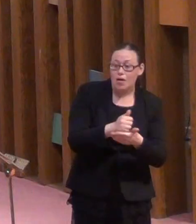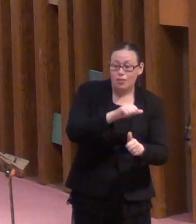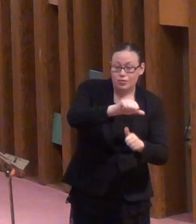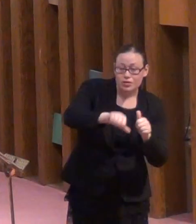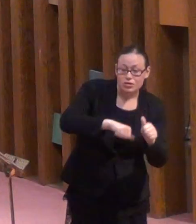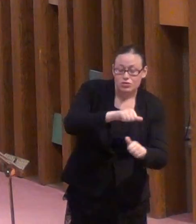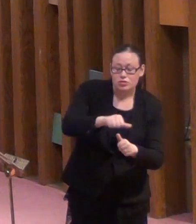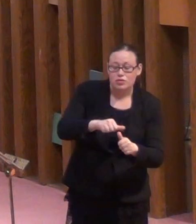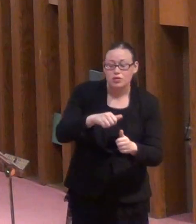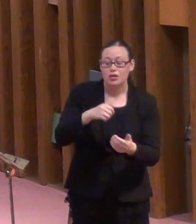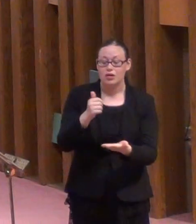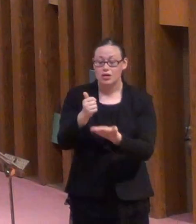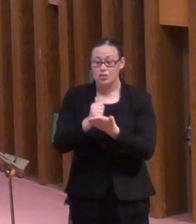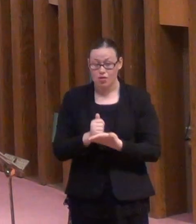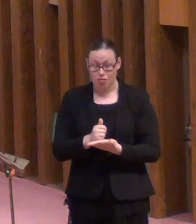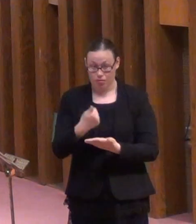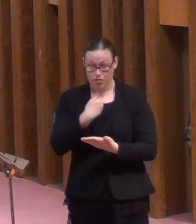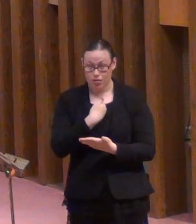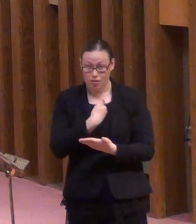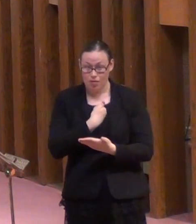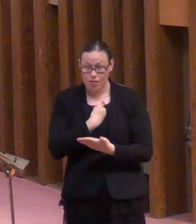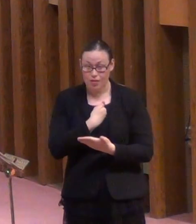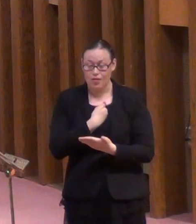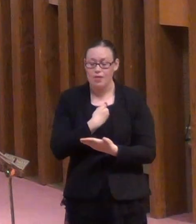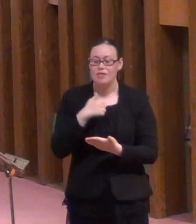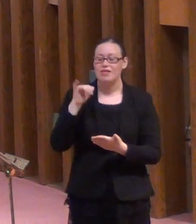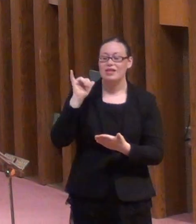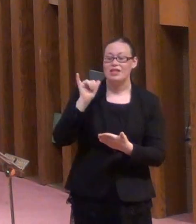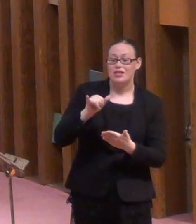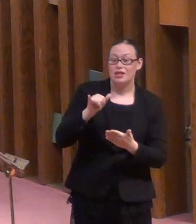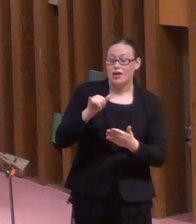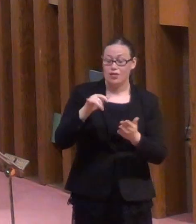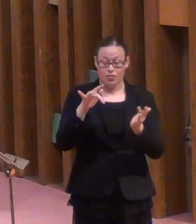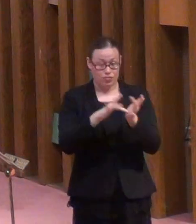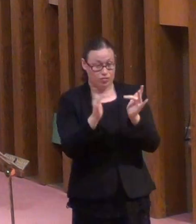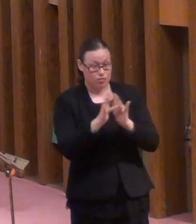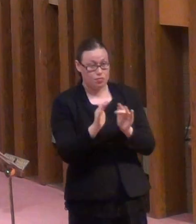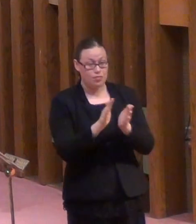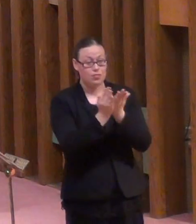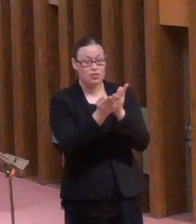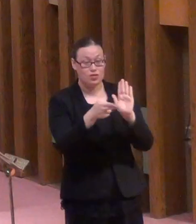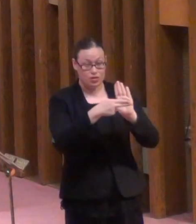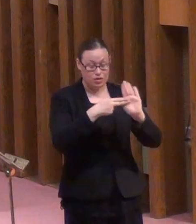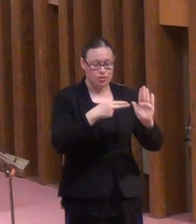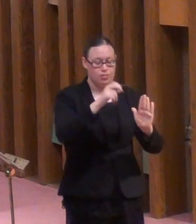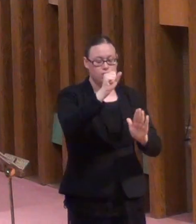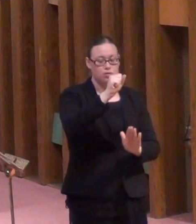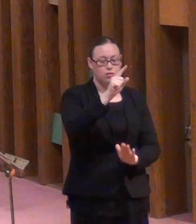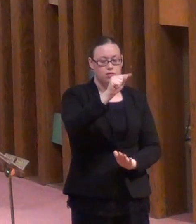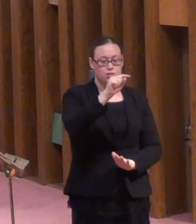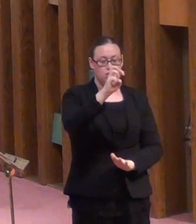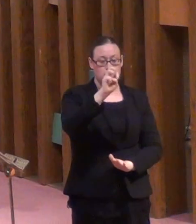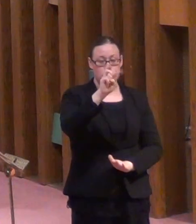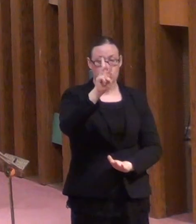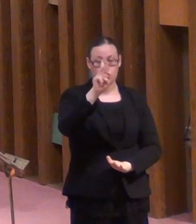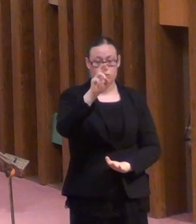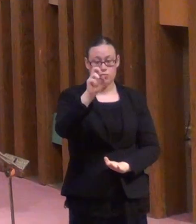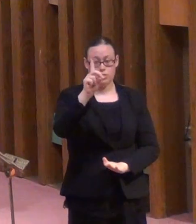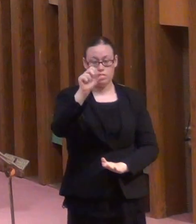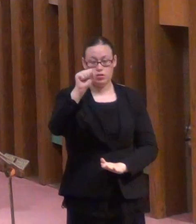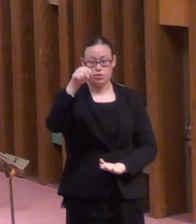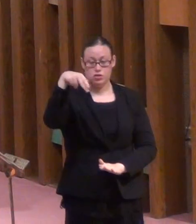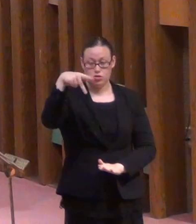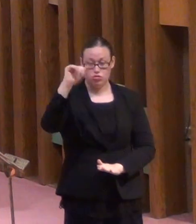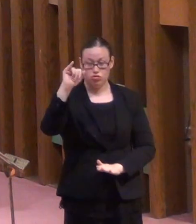And folks, here's what the Bible calls stewardship. Our management of God's